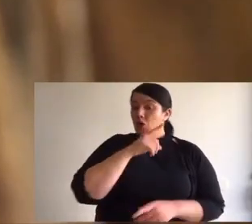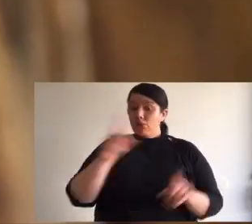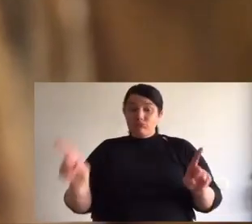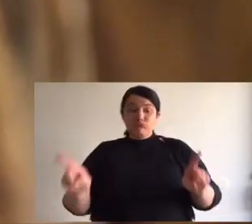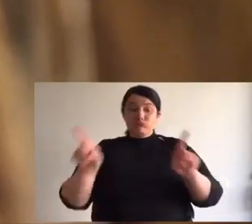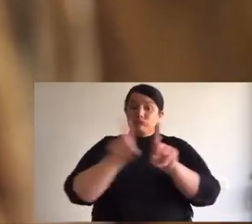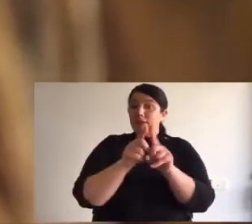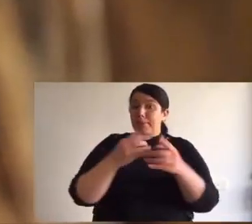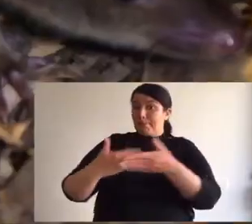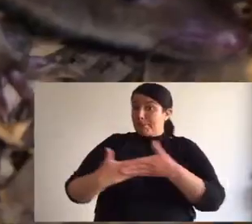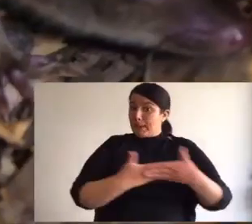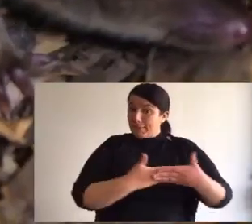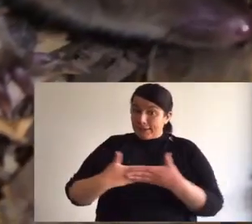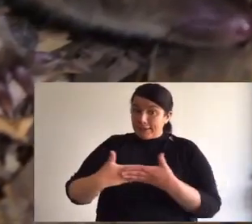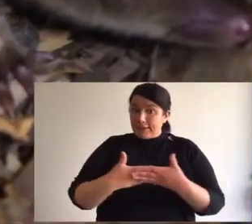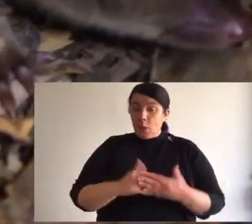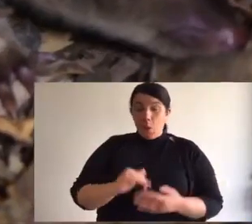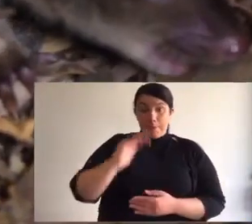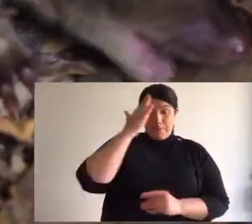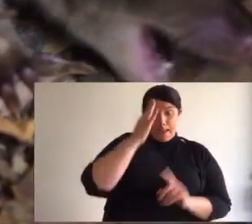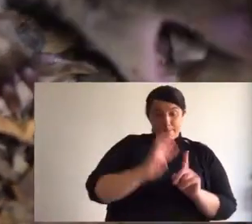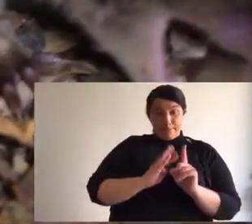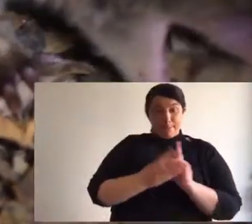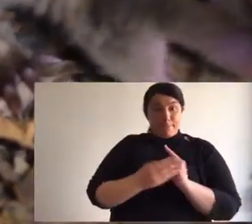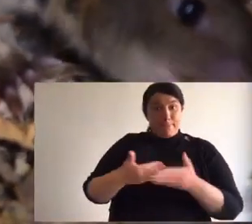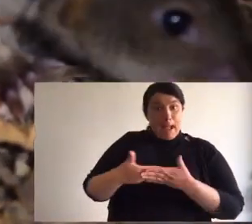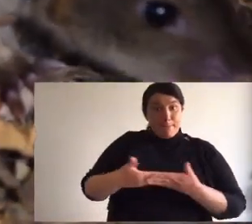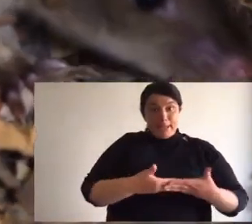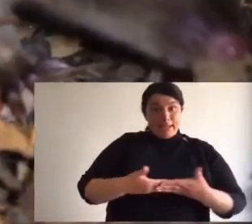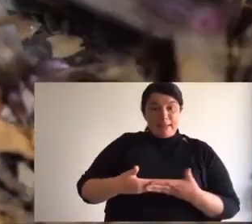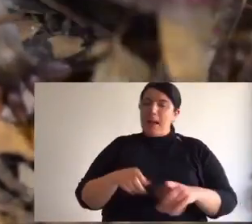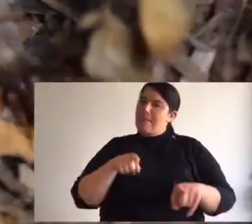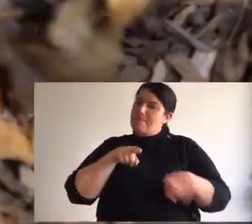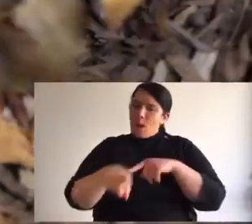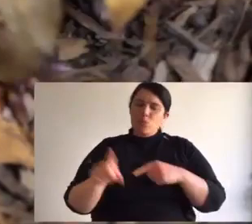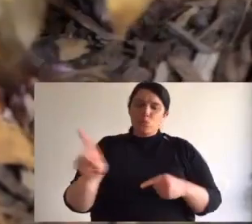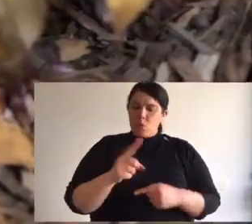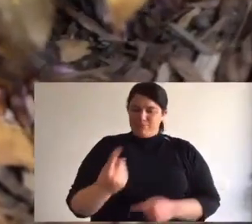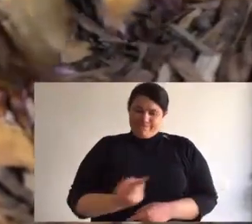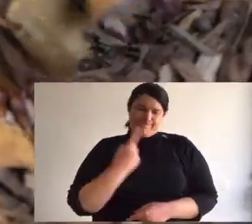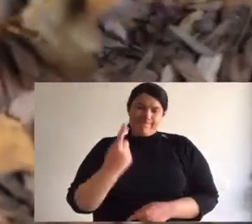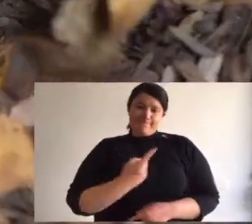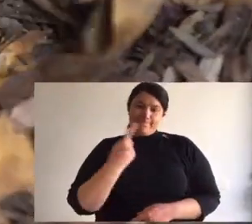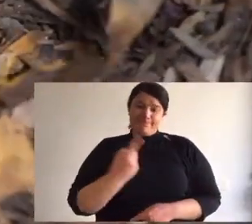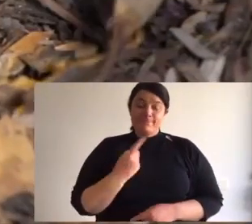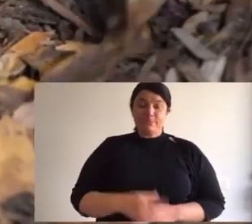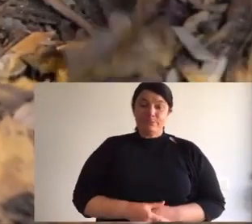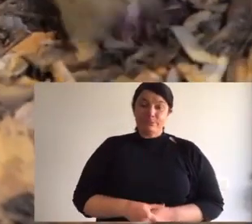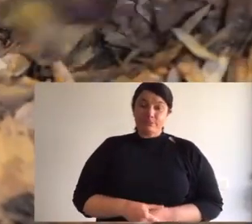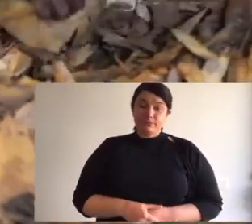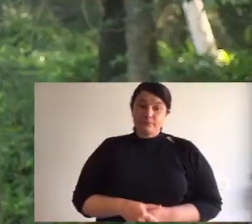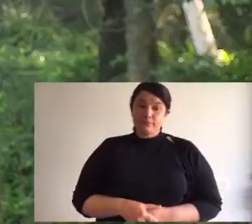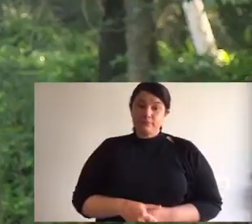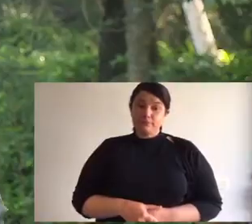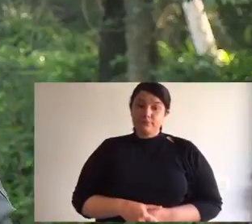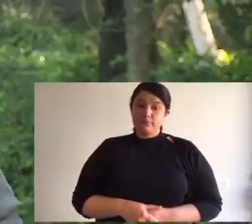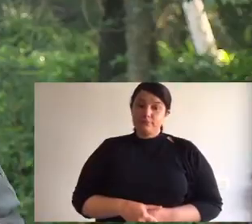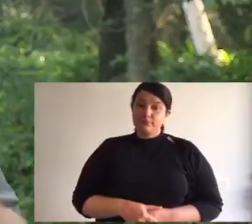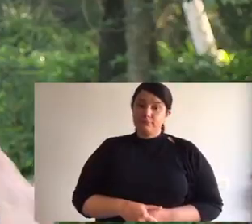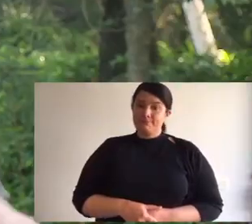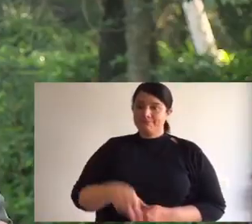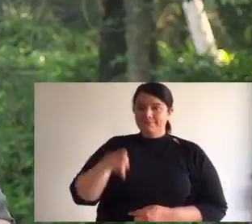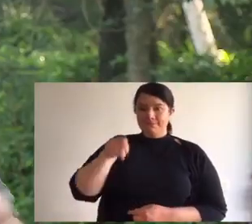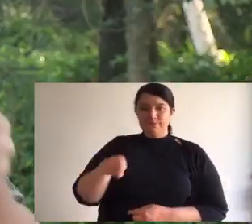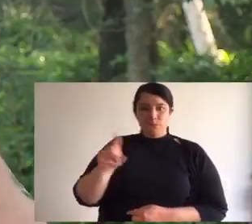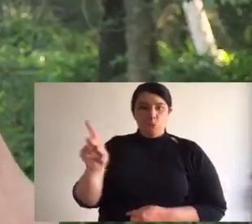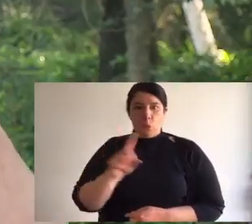you'll have a male and a female when they're mating. Or you'll have a mum with her young. But otherwise they spend their lives solitary. Spotted